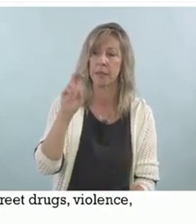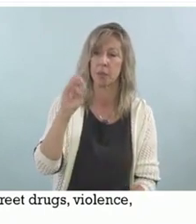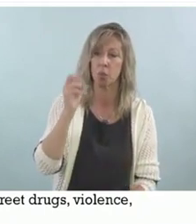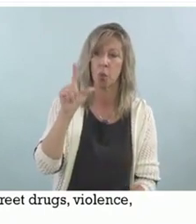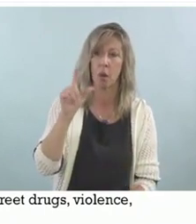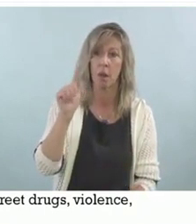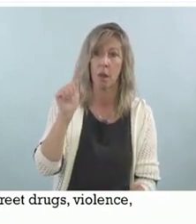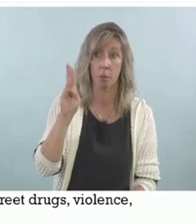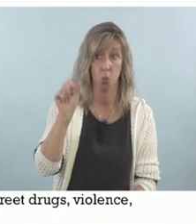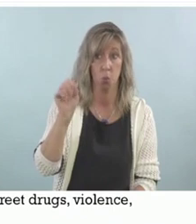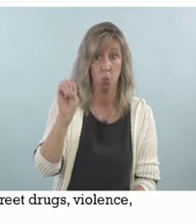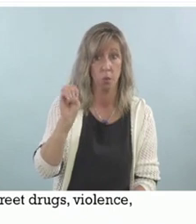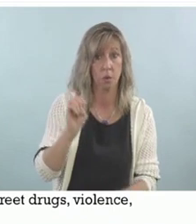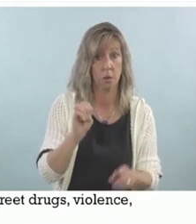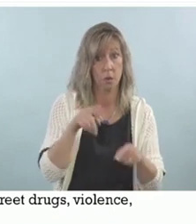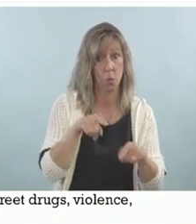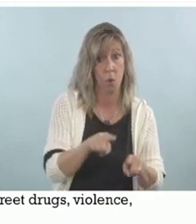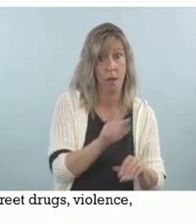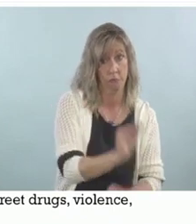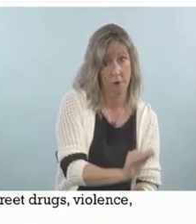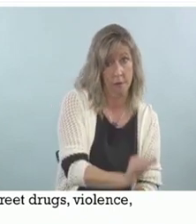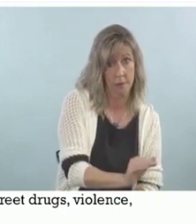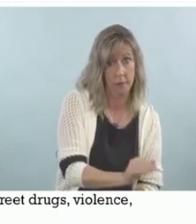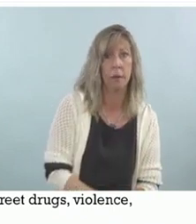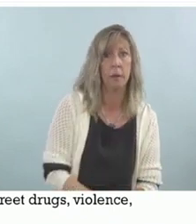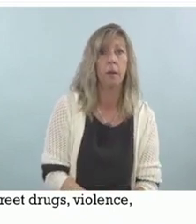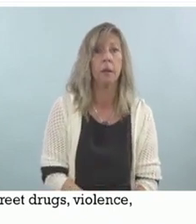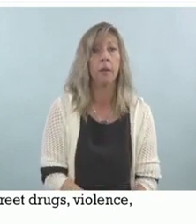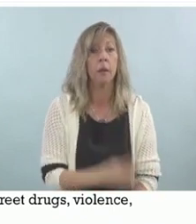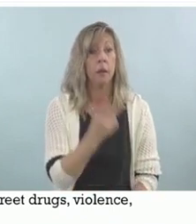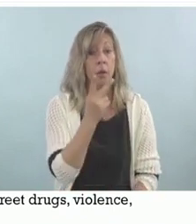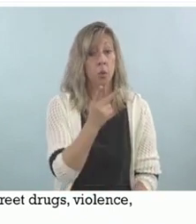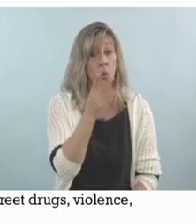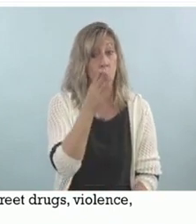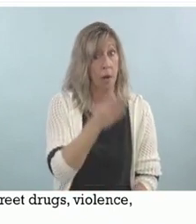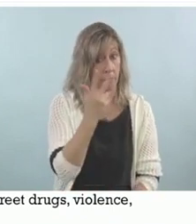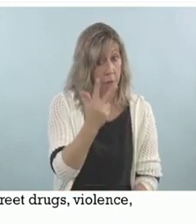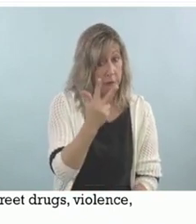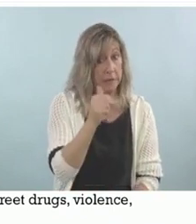Two out of three women experienced abuse or violence in their childhood.